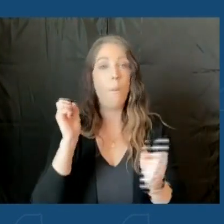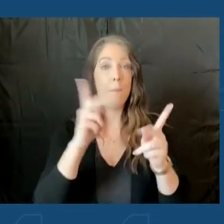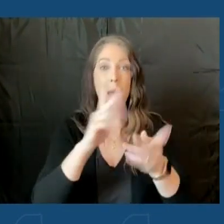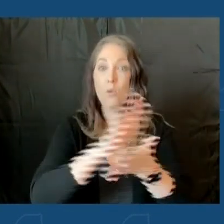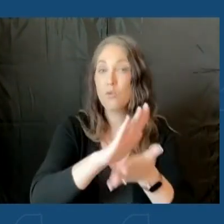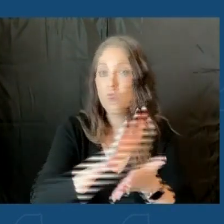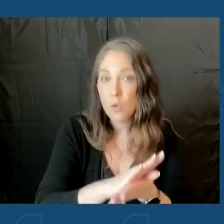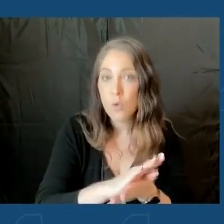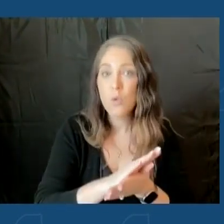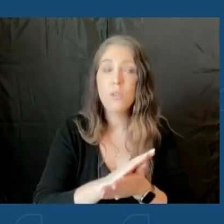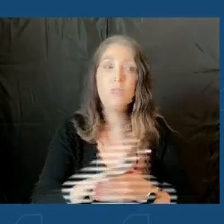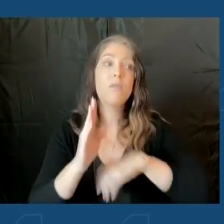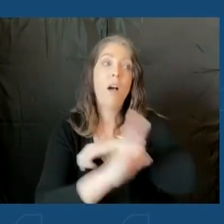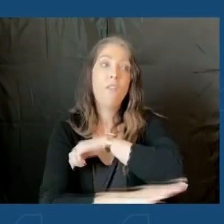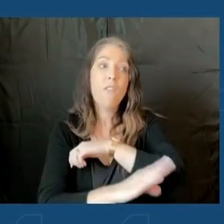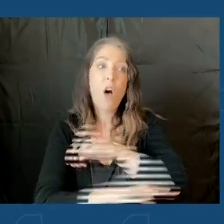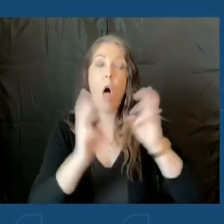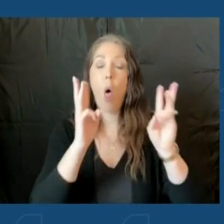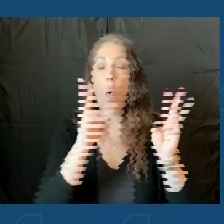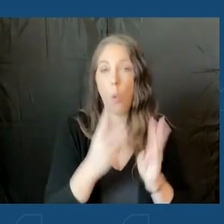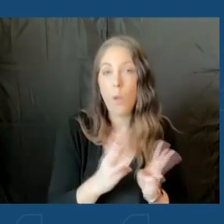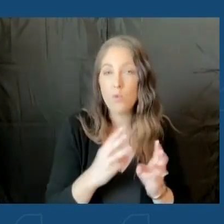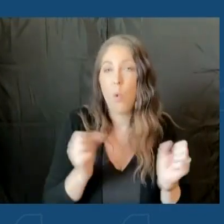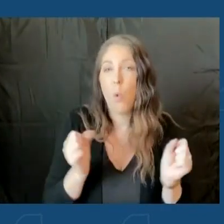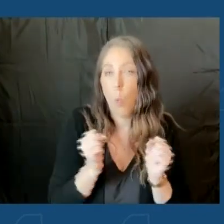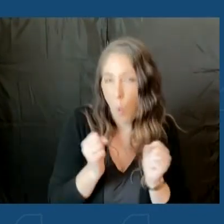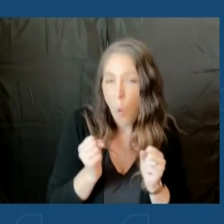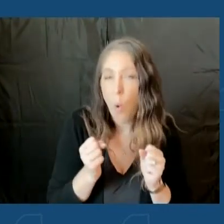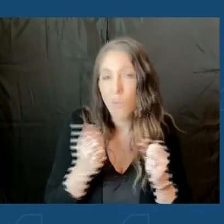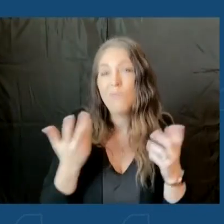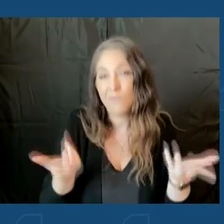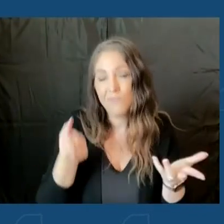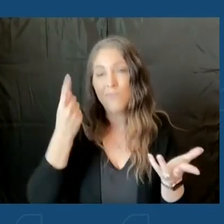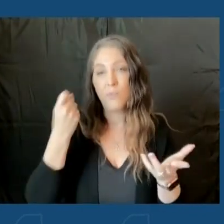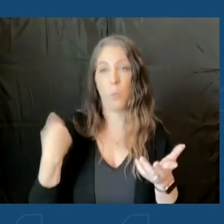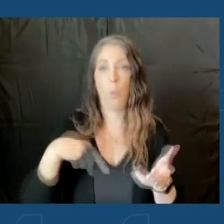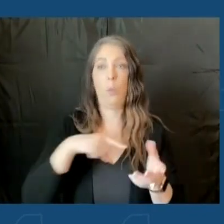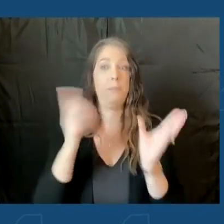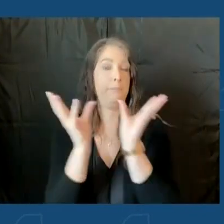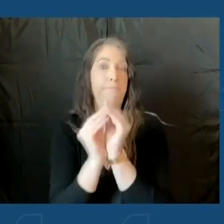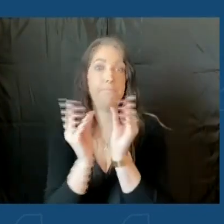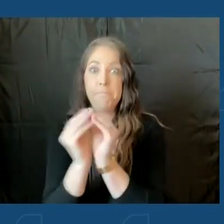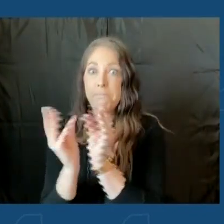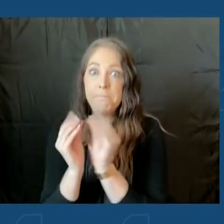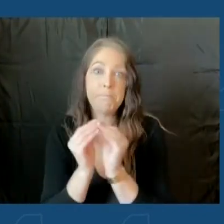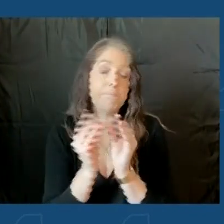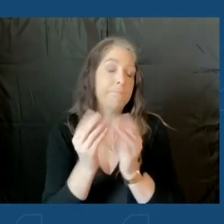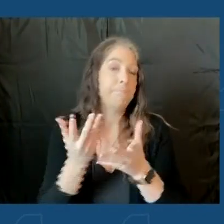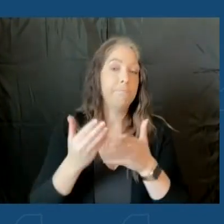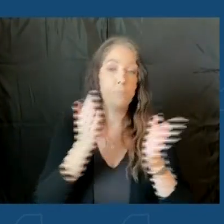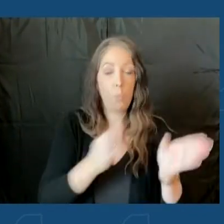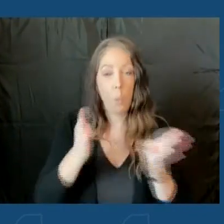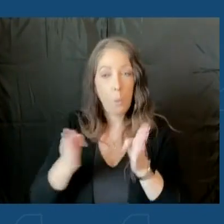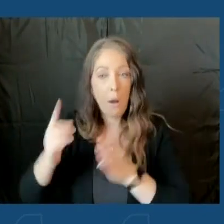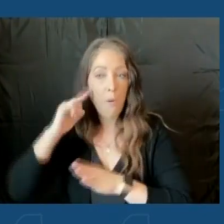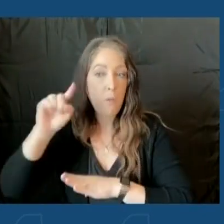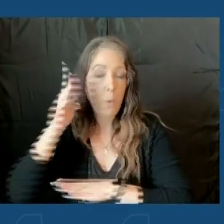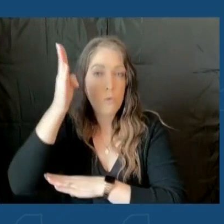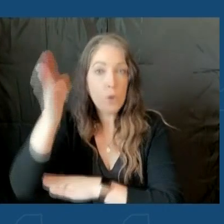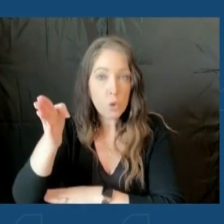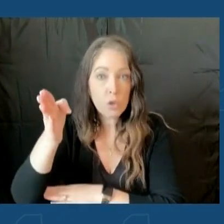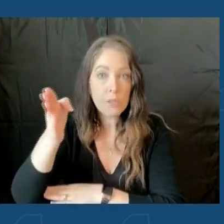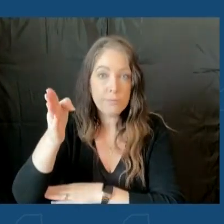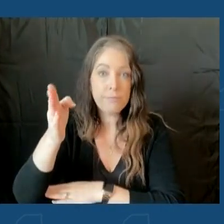we've been doing intensely, having many, many meetings internally to prepare for the future. But the future is right around the corner